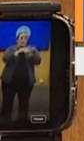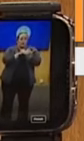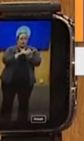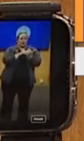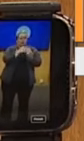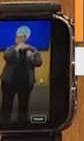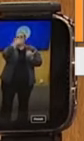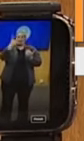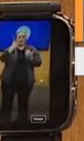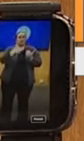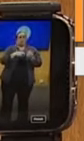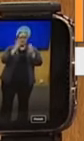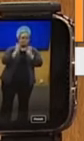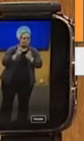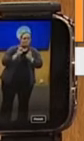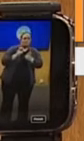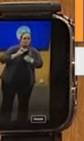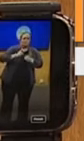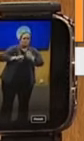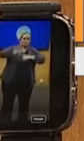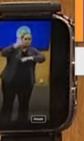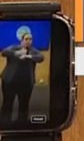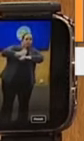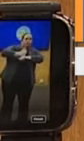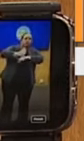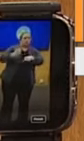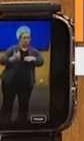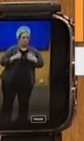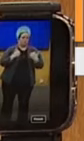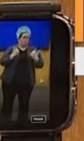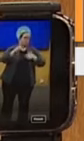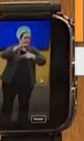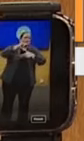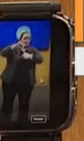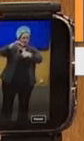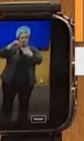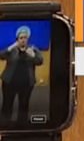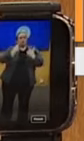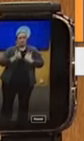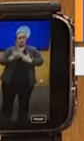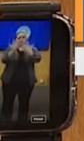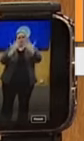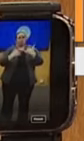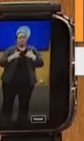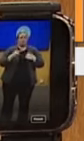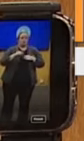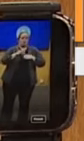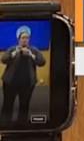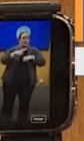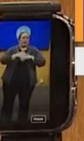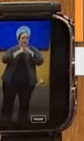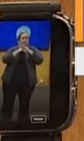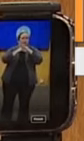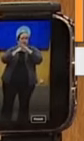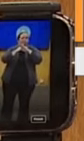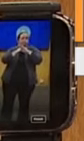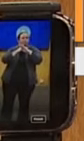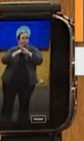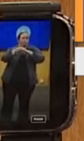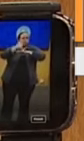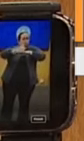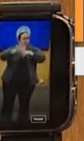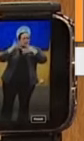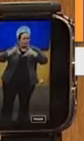We want to make sure they're hardened against future threats, whether it be fires, hurricanes, tsunamis, or other events.